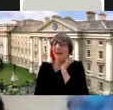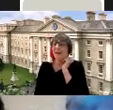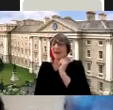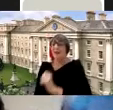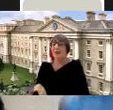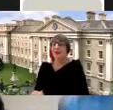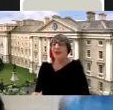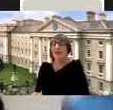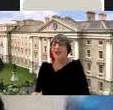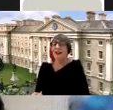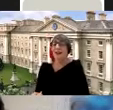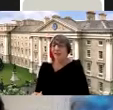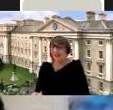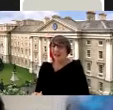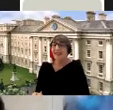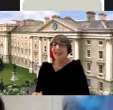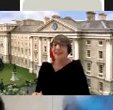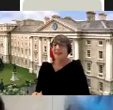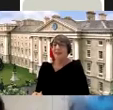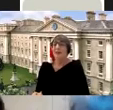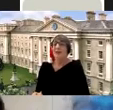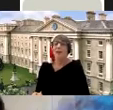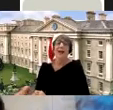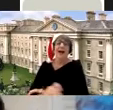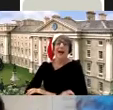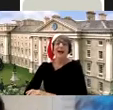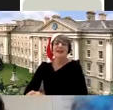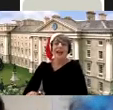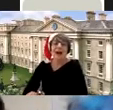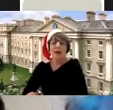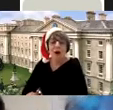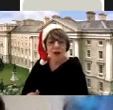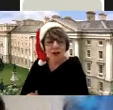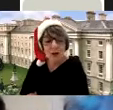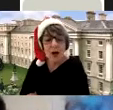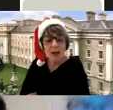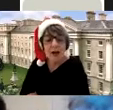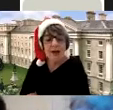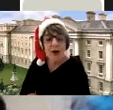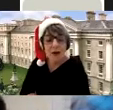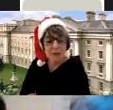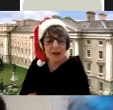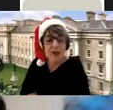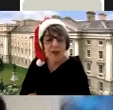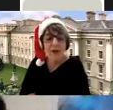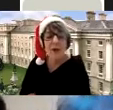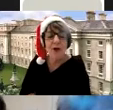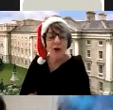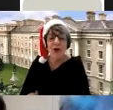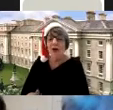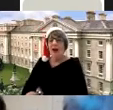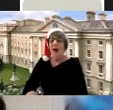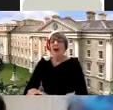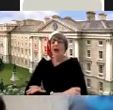um so we're delighted to have that hello everyone sorry and uh we also got another message from